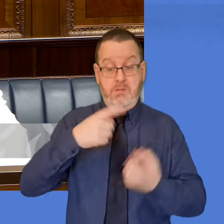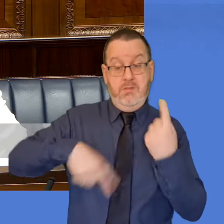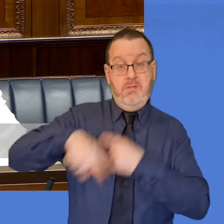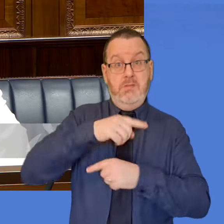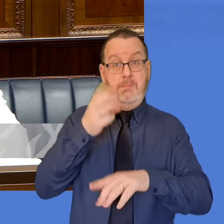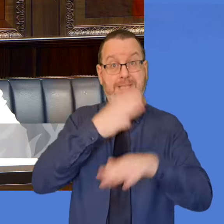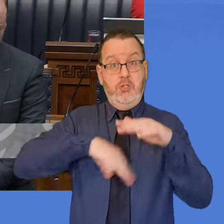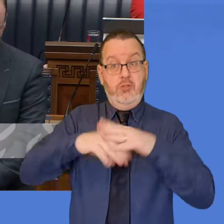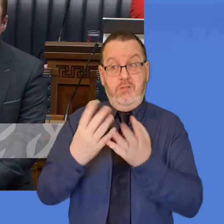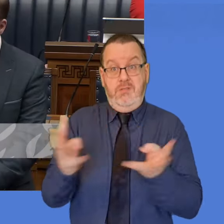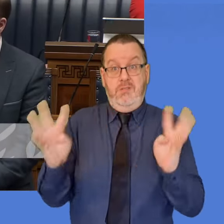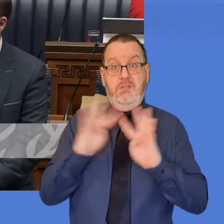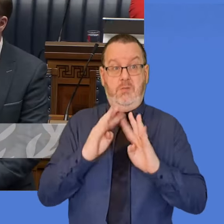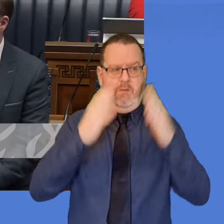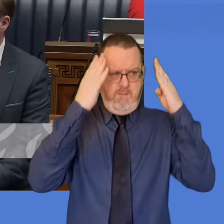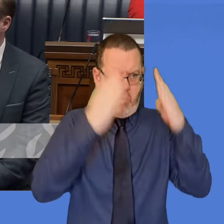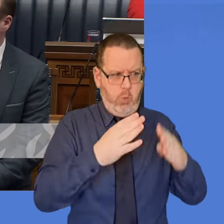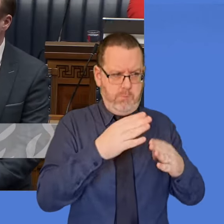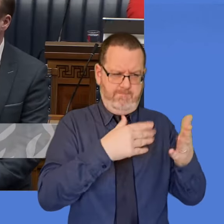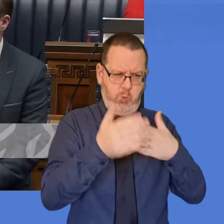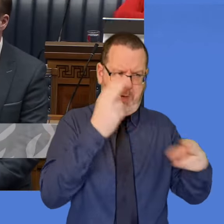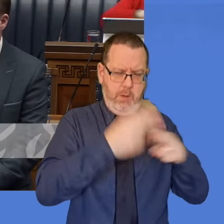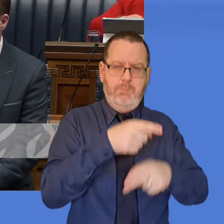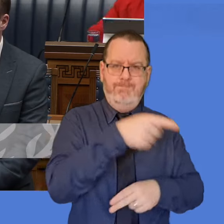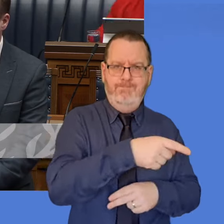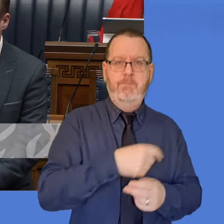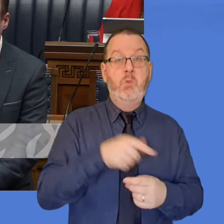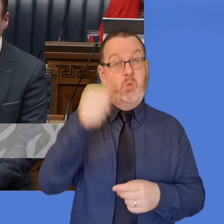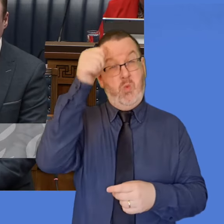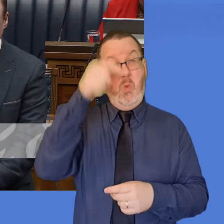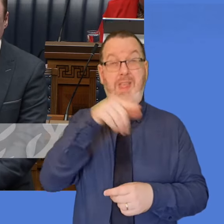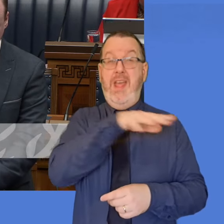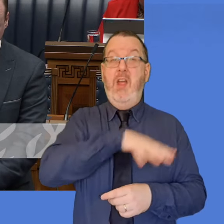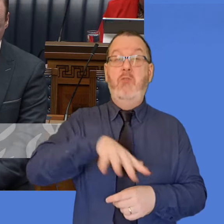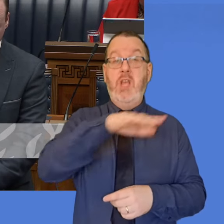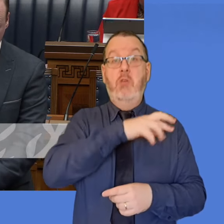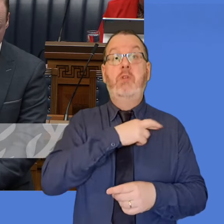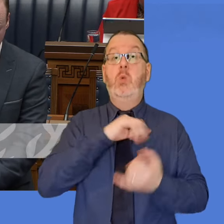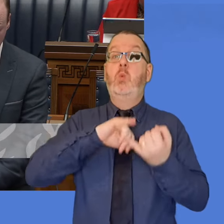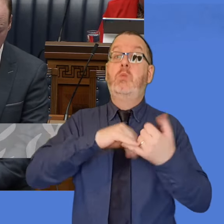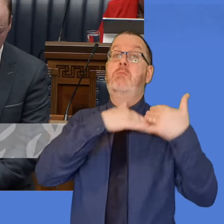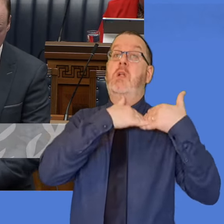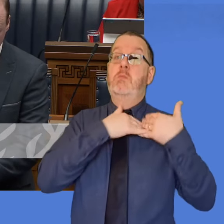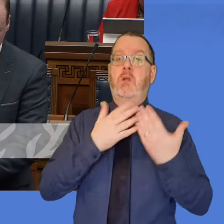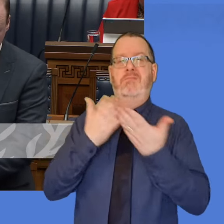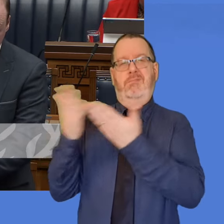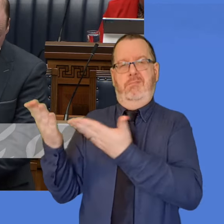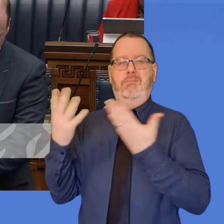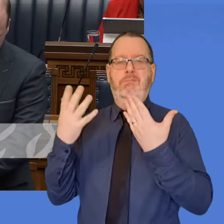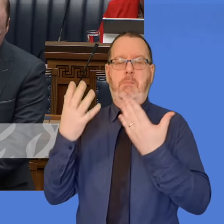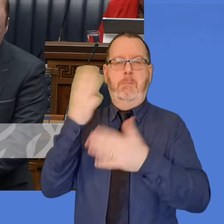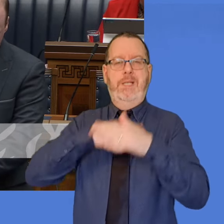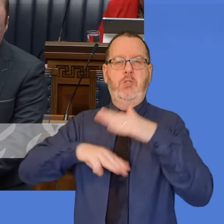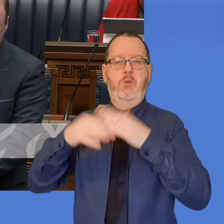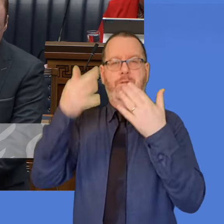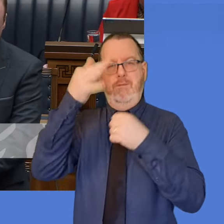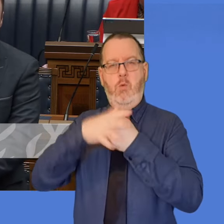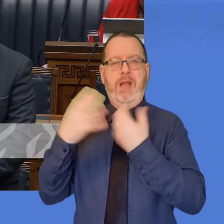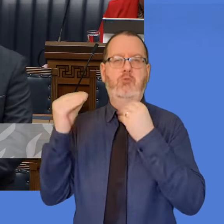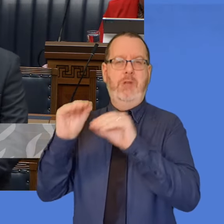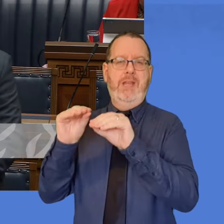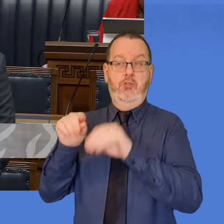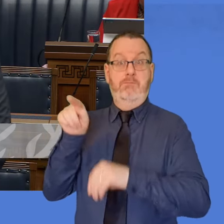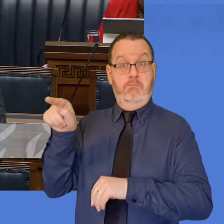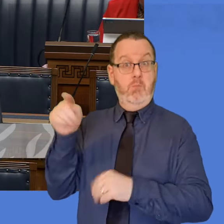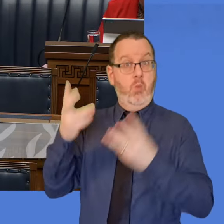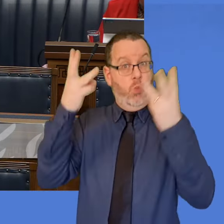She will be aware that the Education Minister takes primary responsibility for this issue and he is committed to getting this